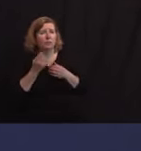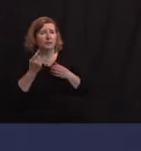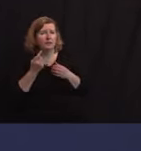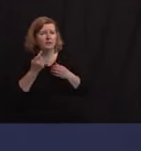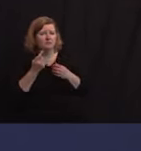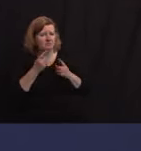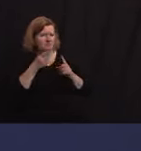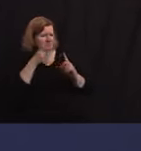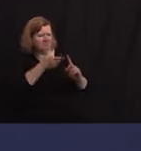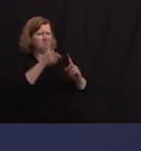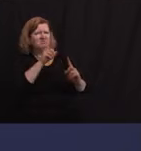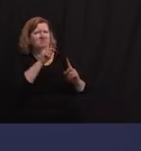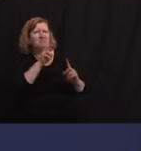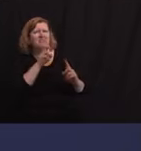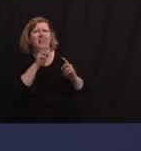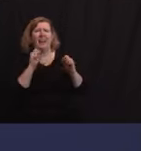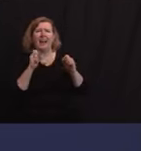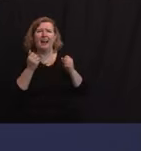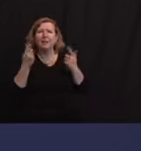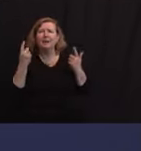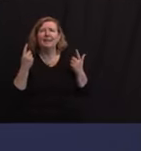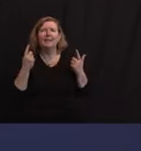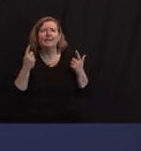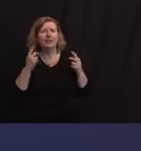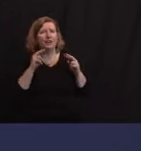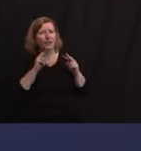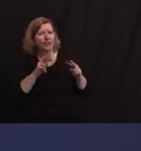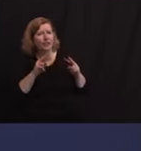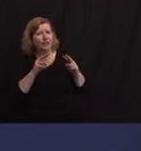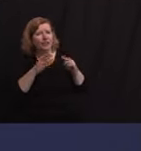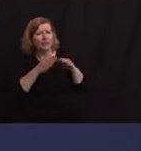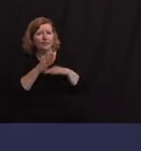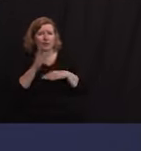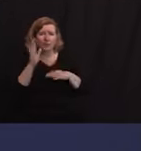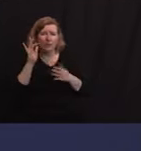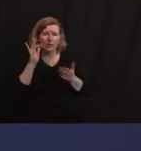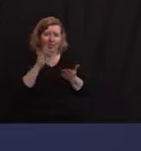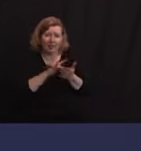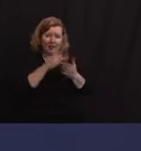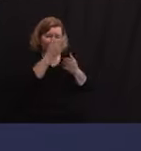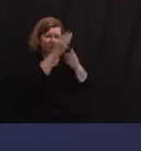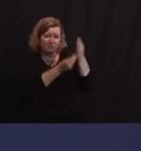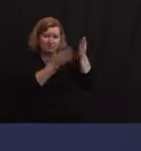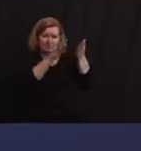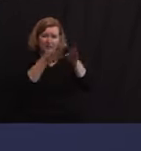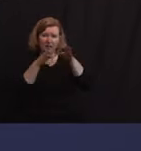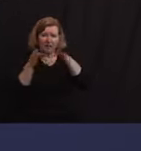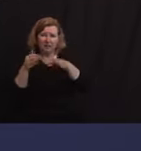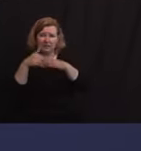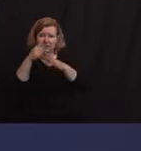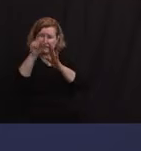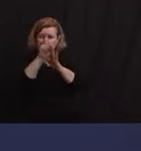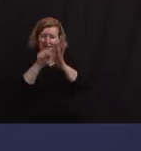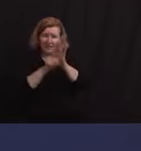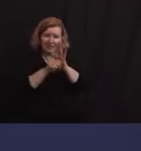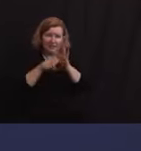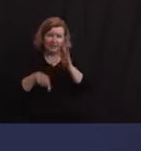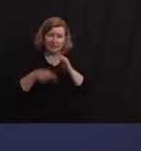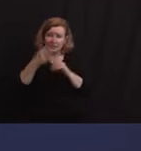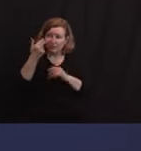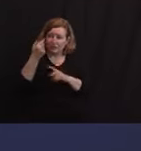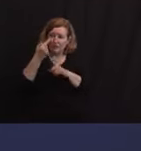I don't know how anyone could look at over 25,000 deaths in this state in 13 months and not conclude